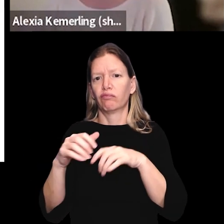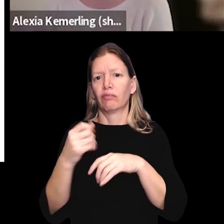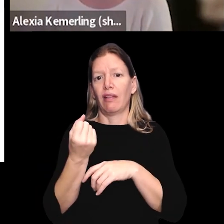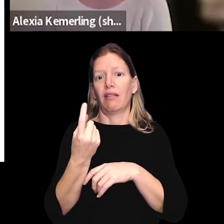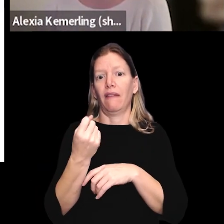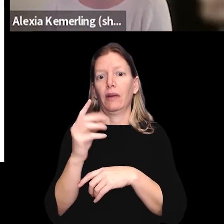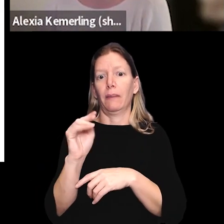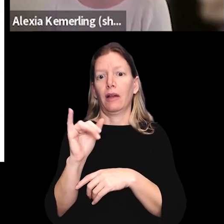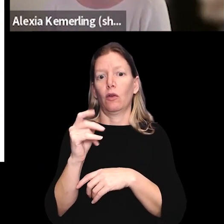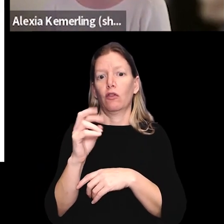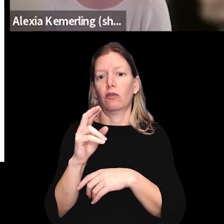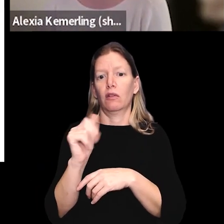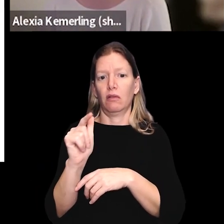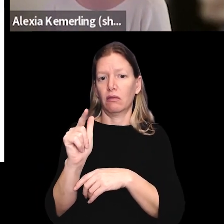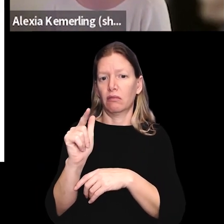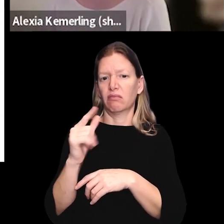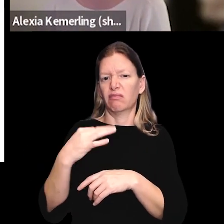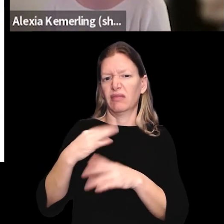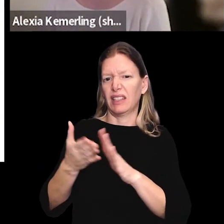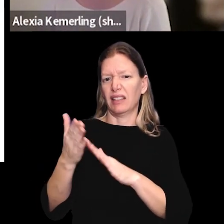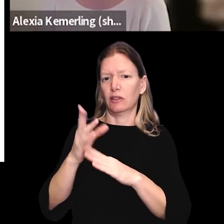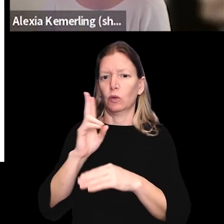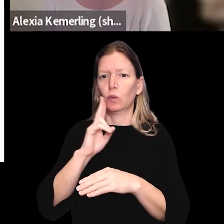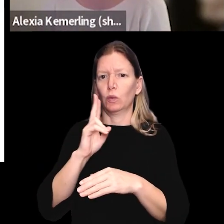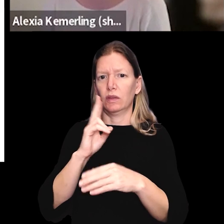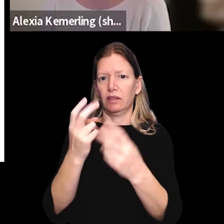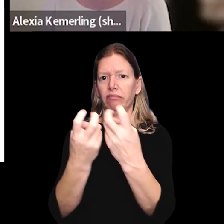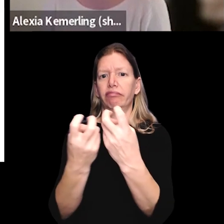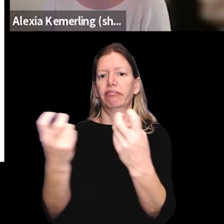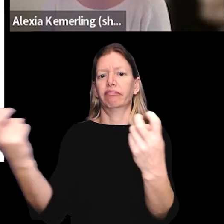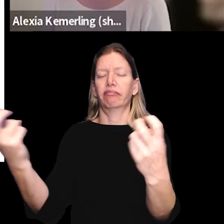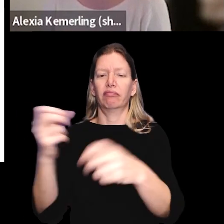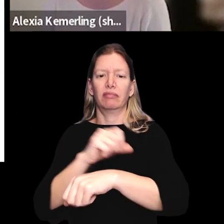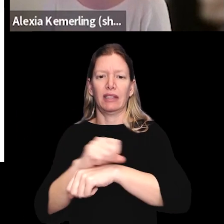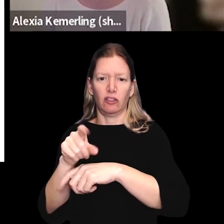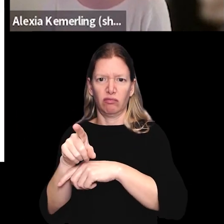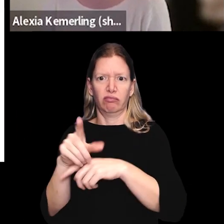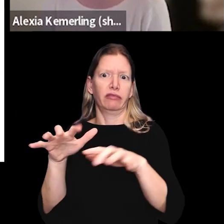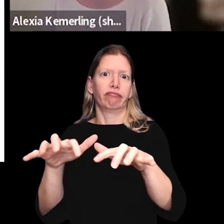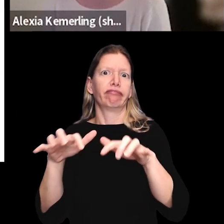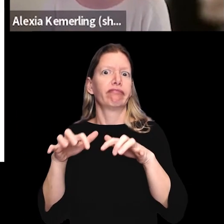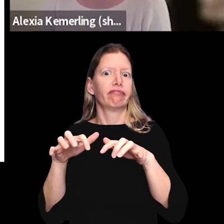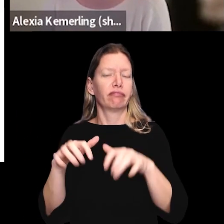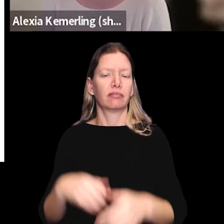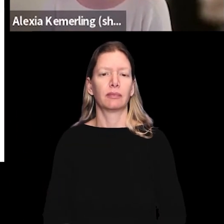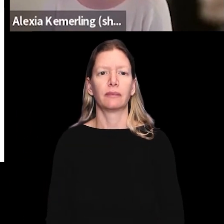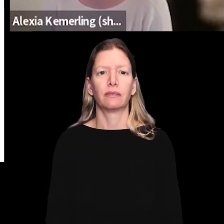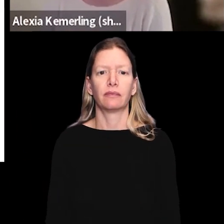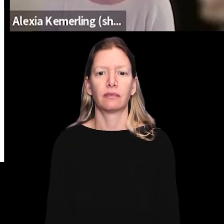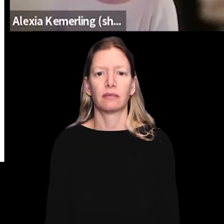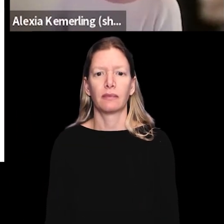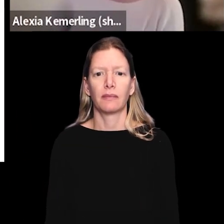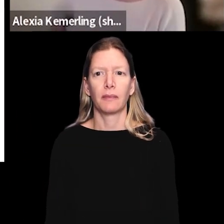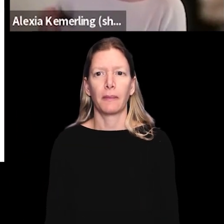auditorium with all 11 mayoral candidates in Houston sitting at a stage and then a packed